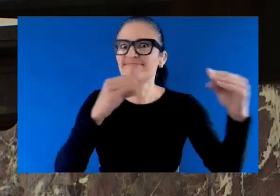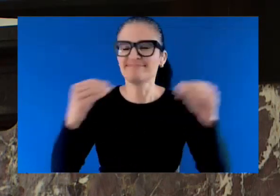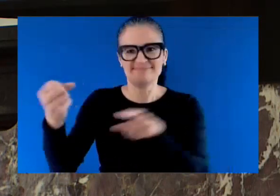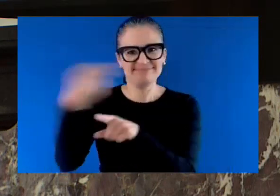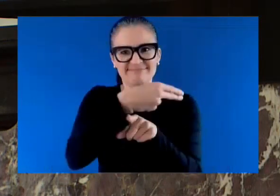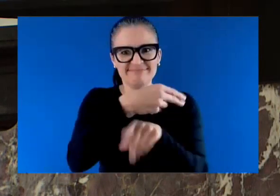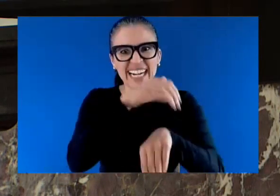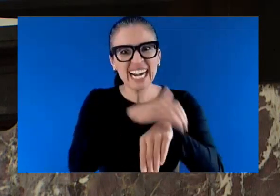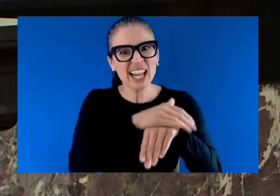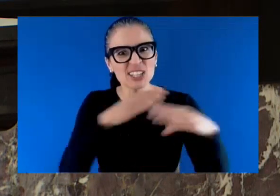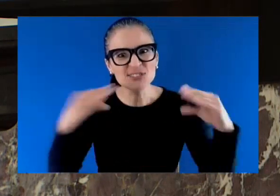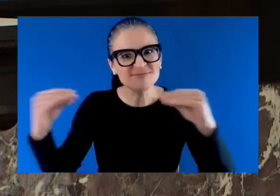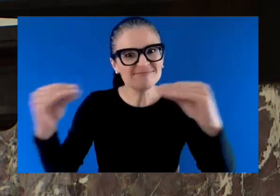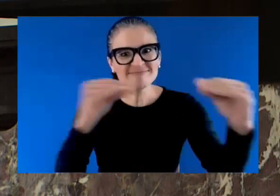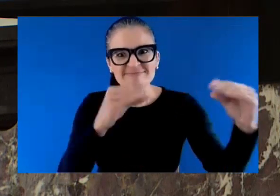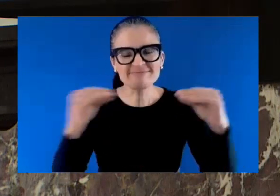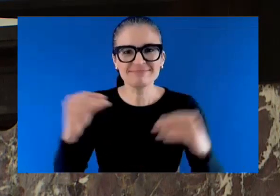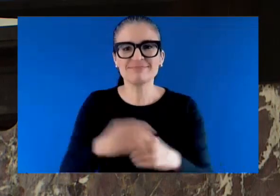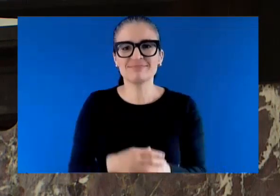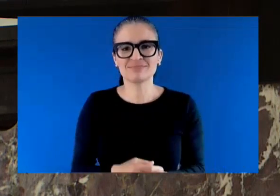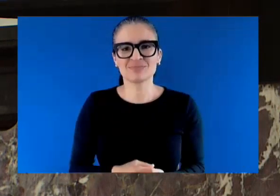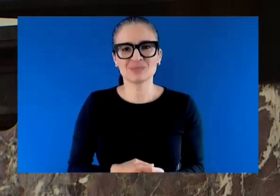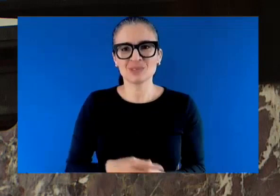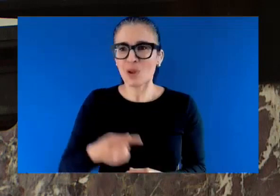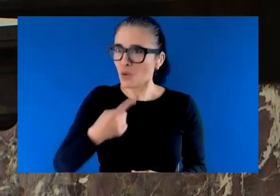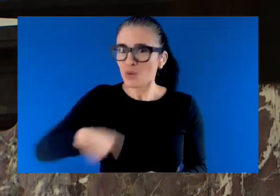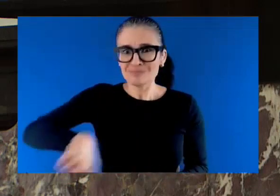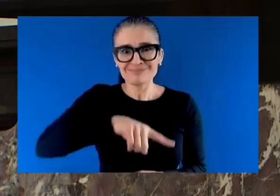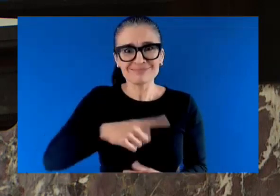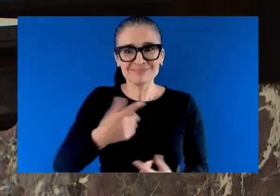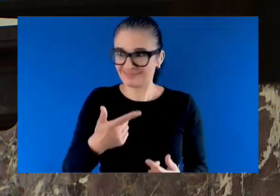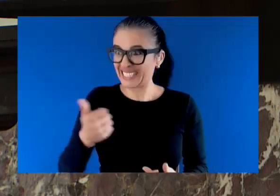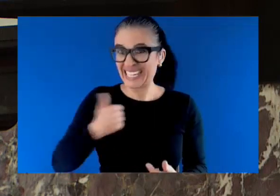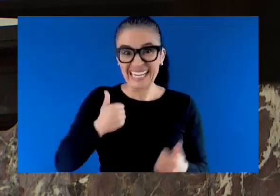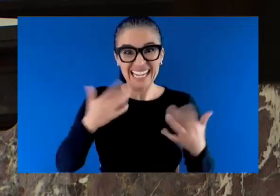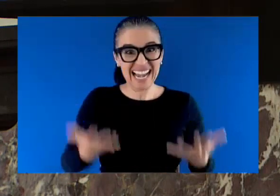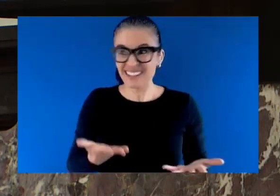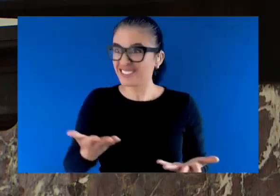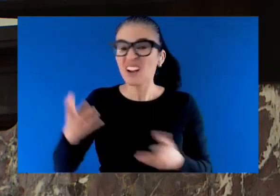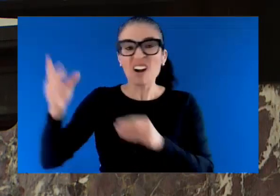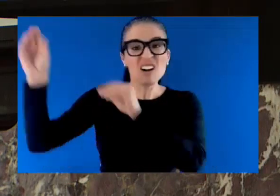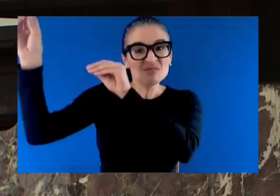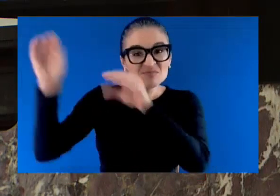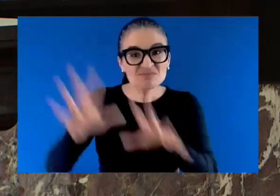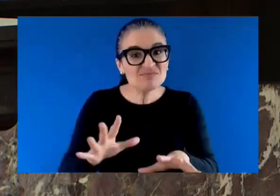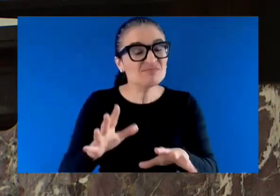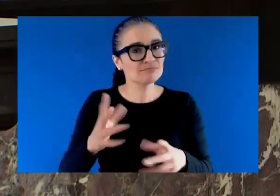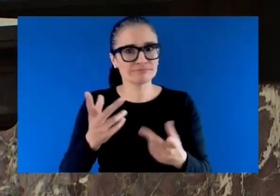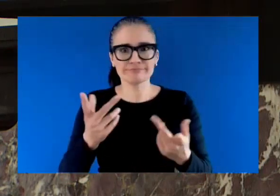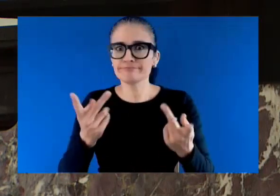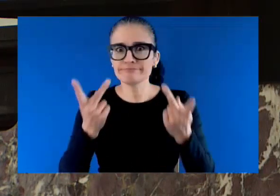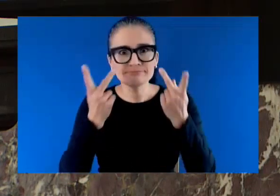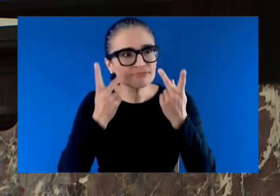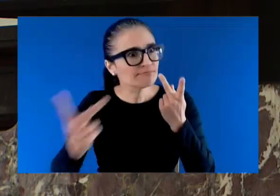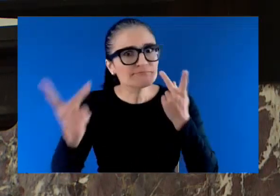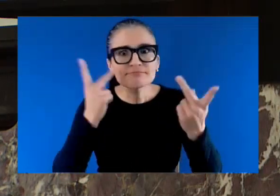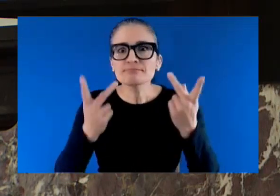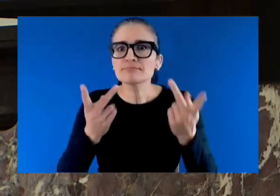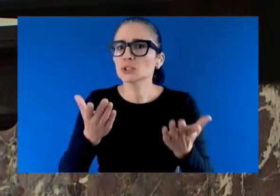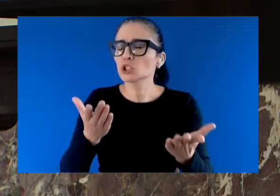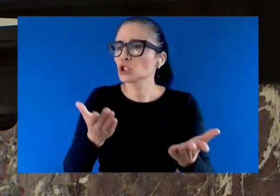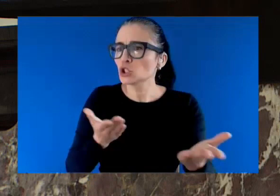merely to benefit from services, beauty and abundance, and who do not contribute, sacrifice or care about the community. My